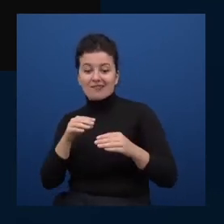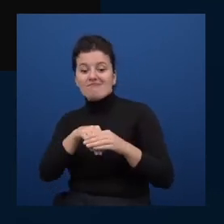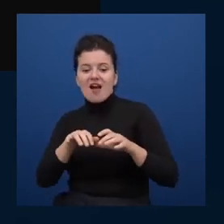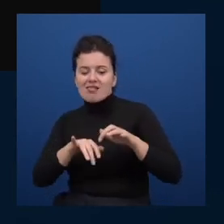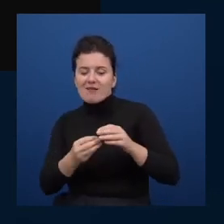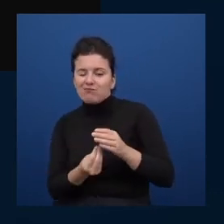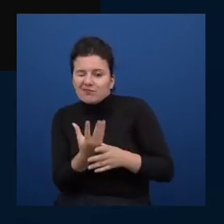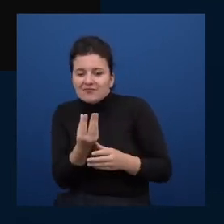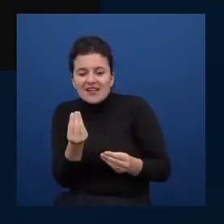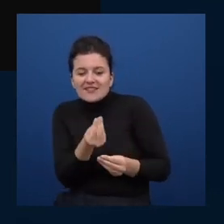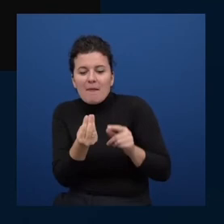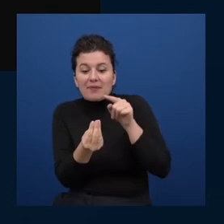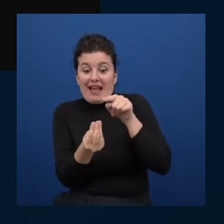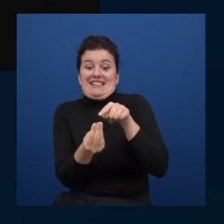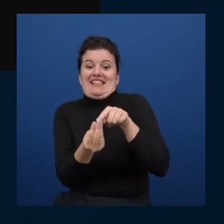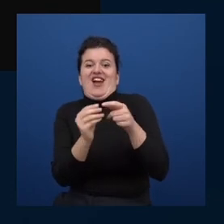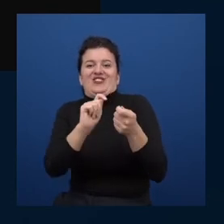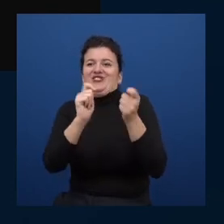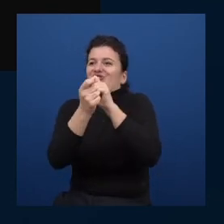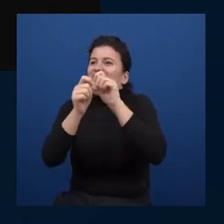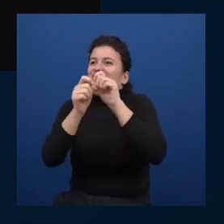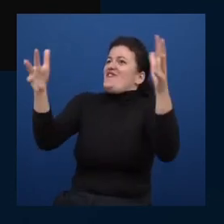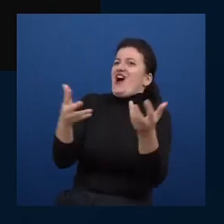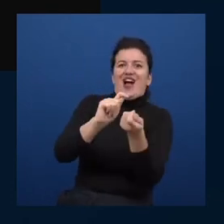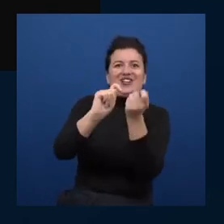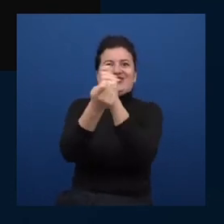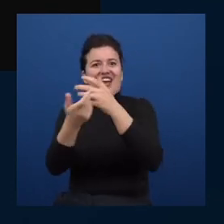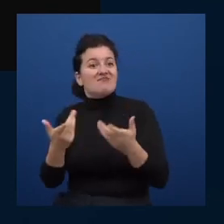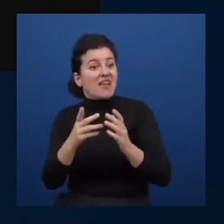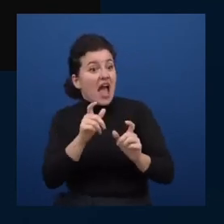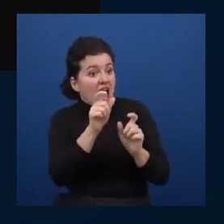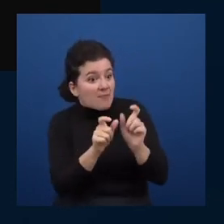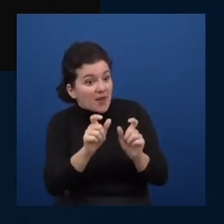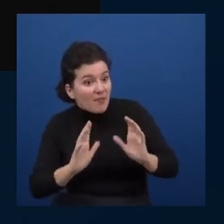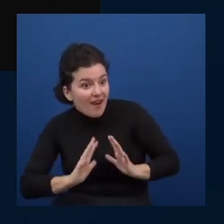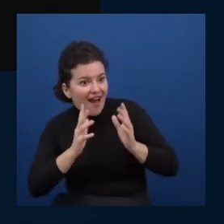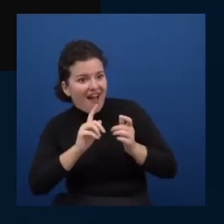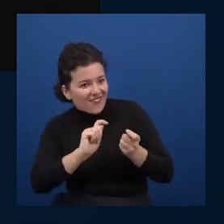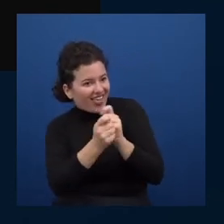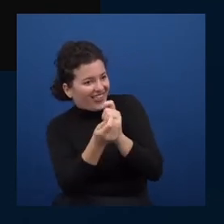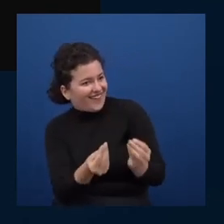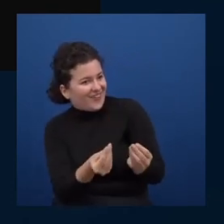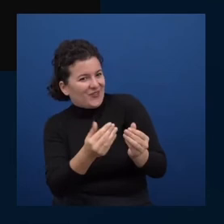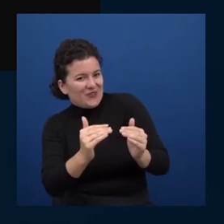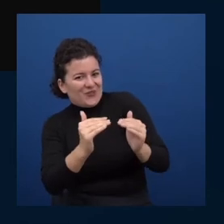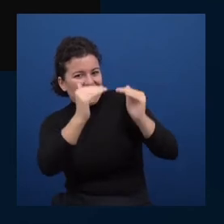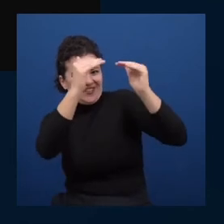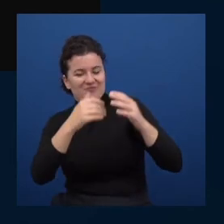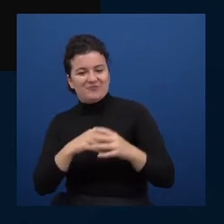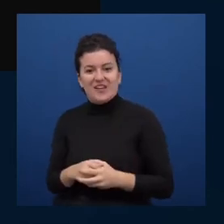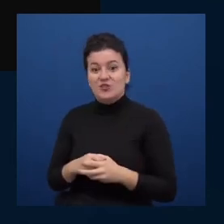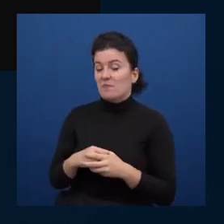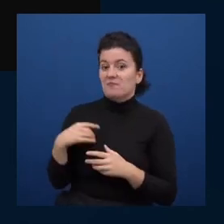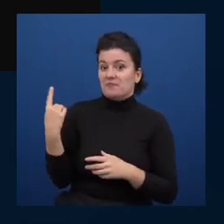help help people with their lives one of the things that i've been very fortunate to both use and in